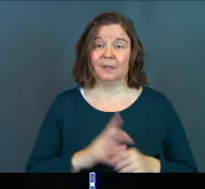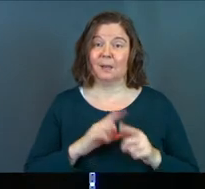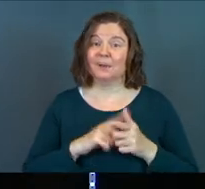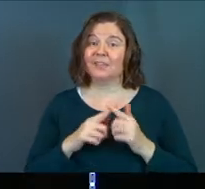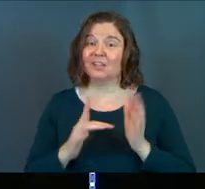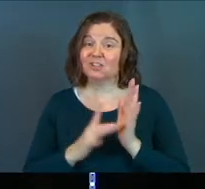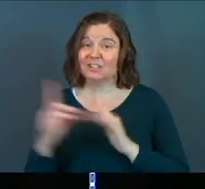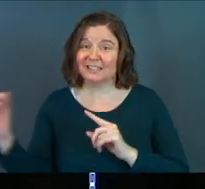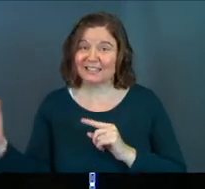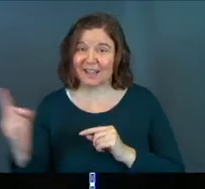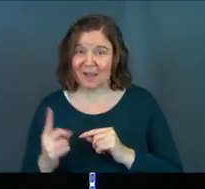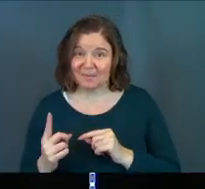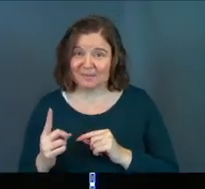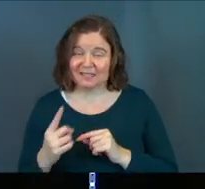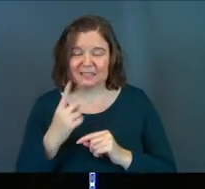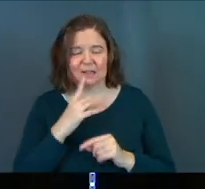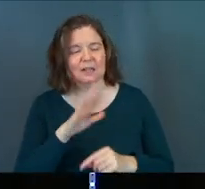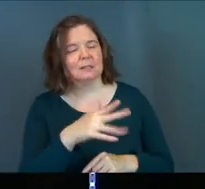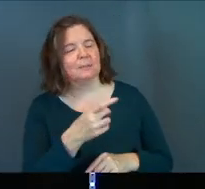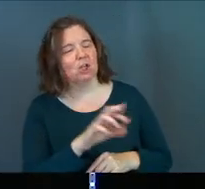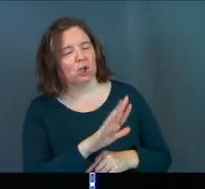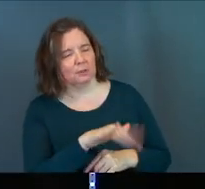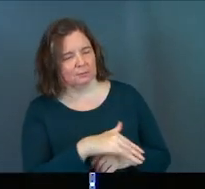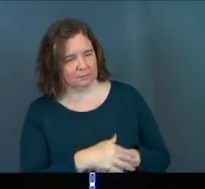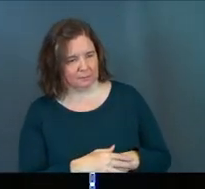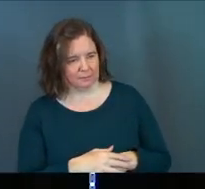But then Jesus comes in. He says, hey, Peter,